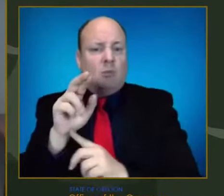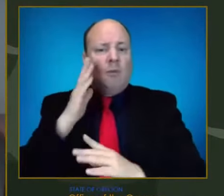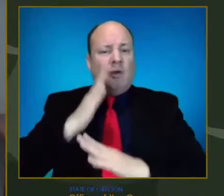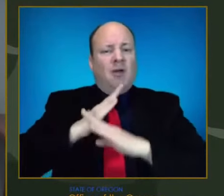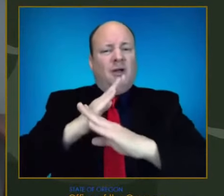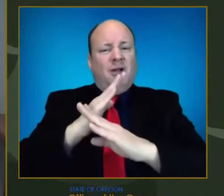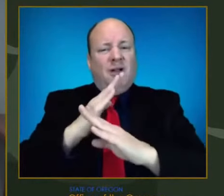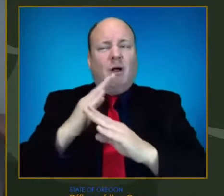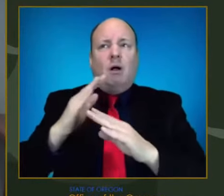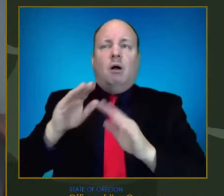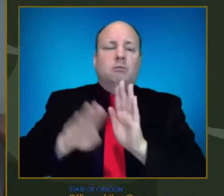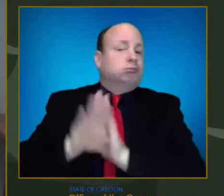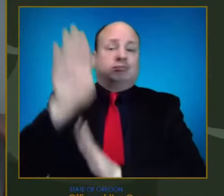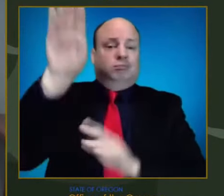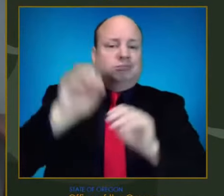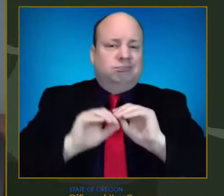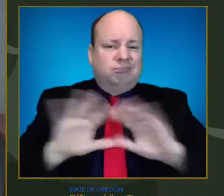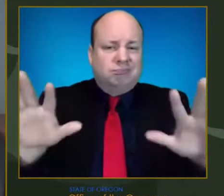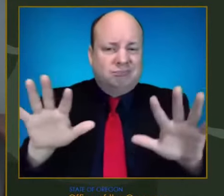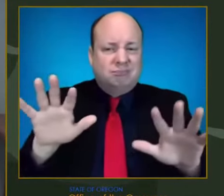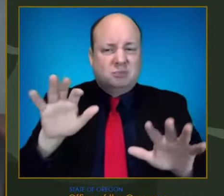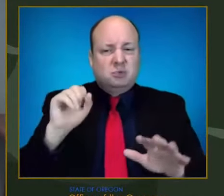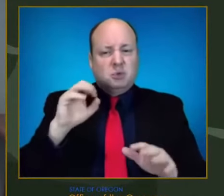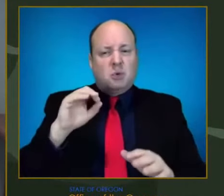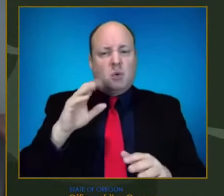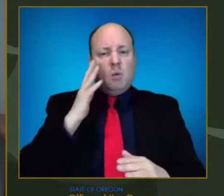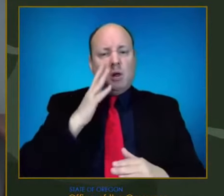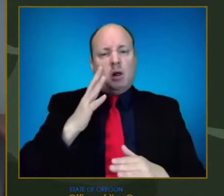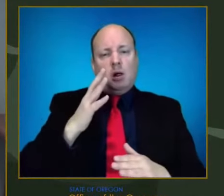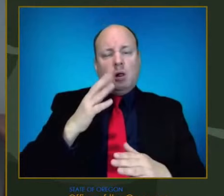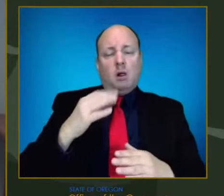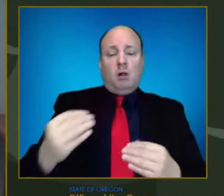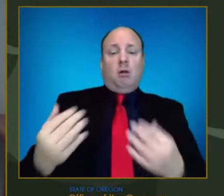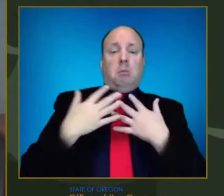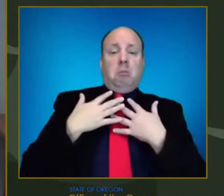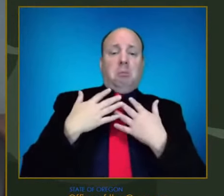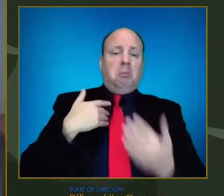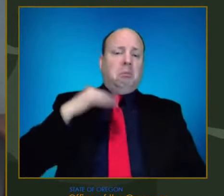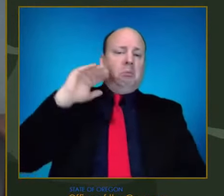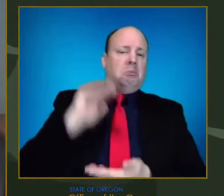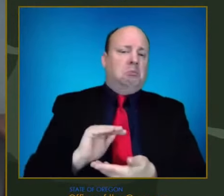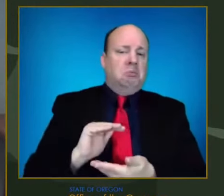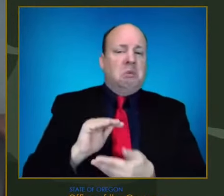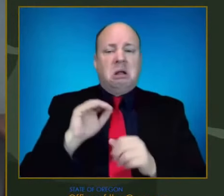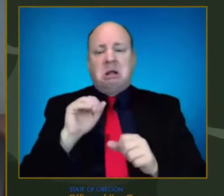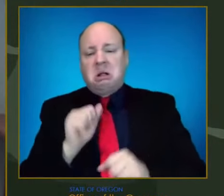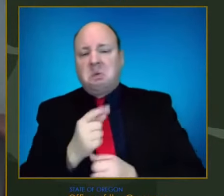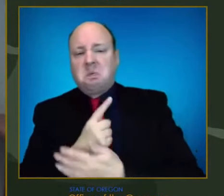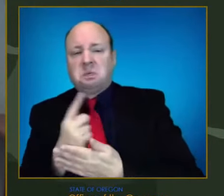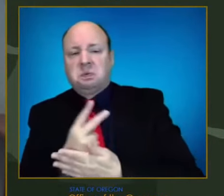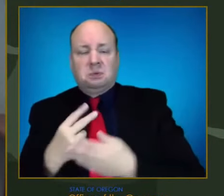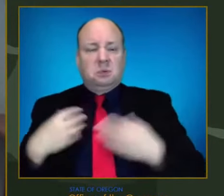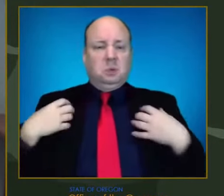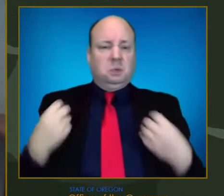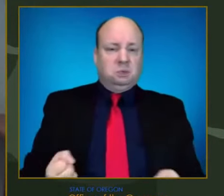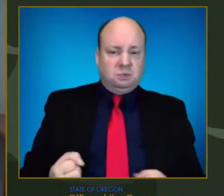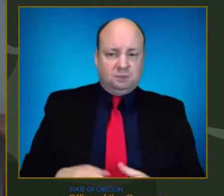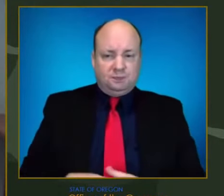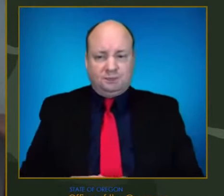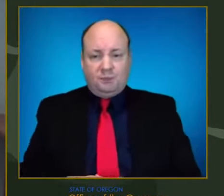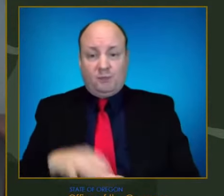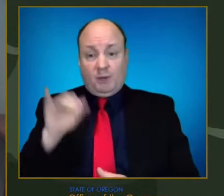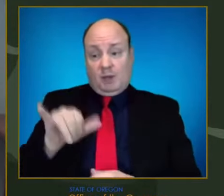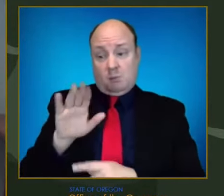booster shot to become fully effective. So the time to act is now. We know that getting boosted, wearing a